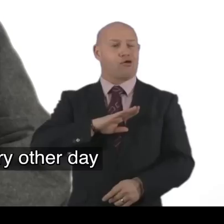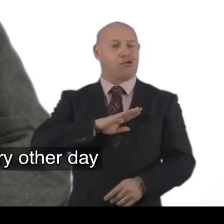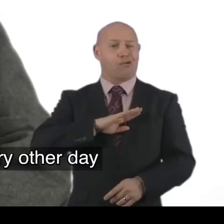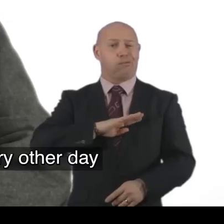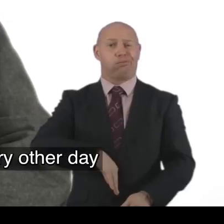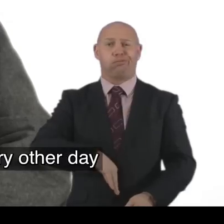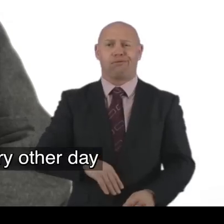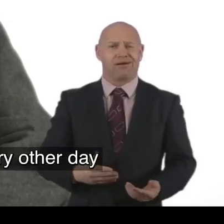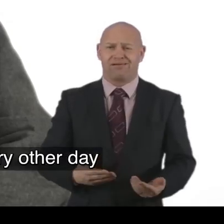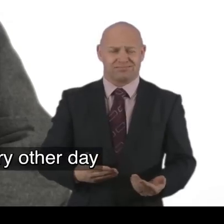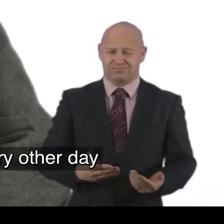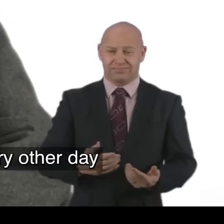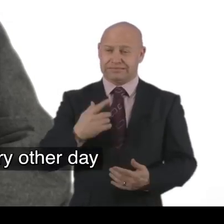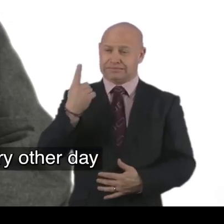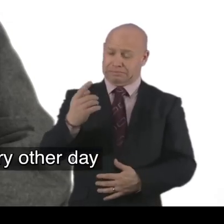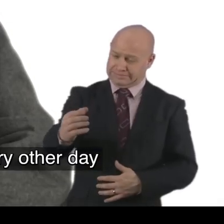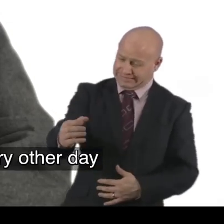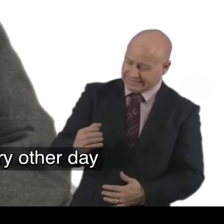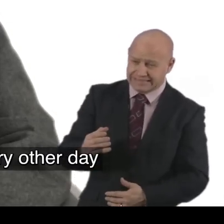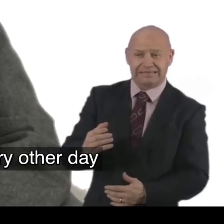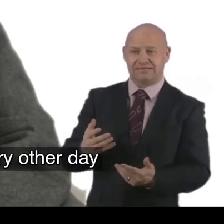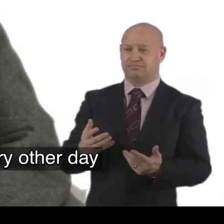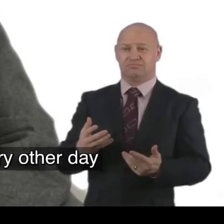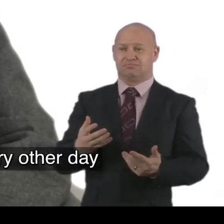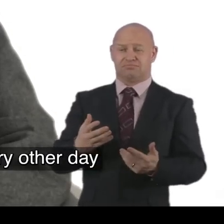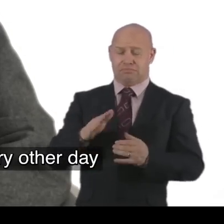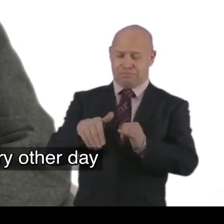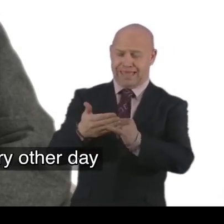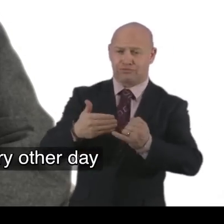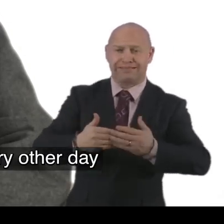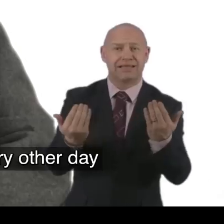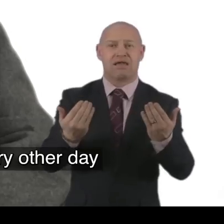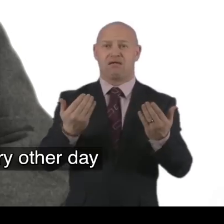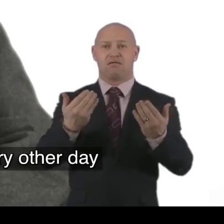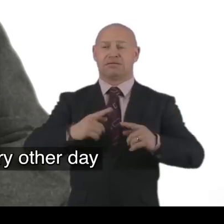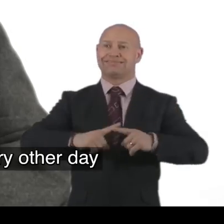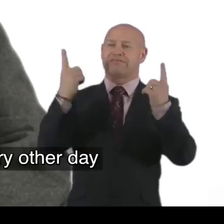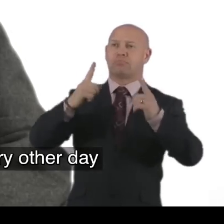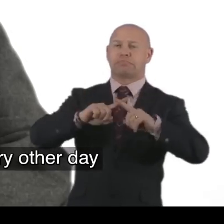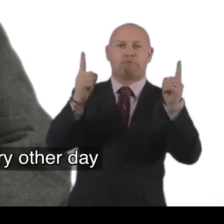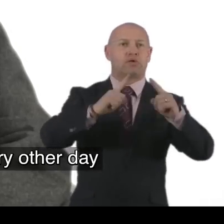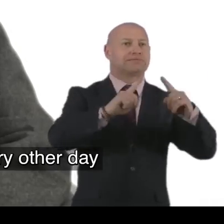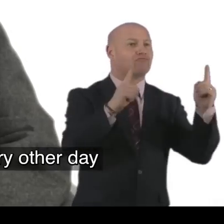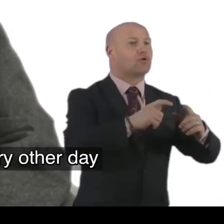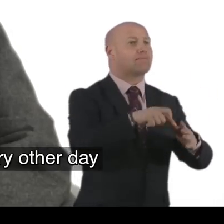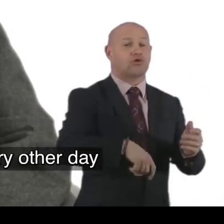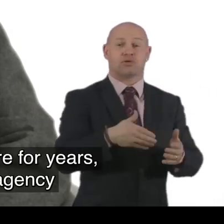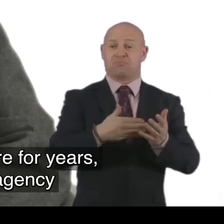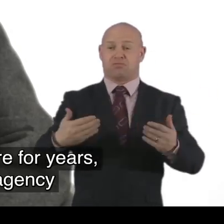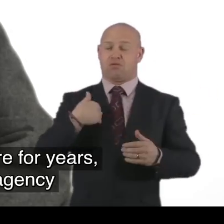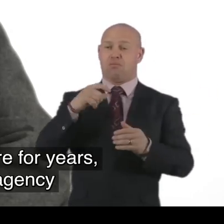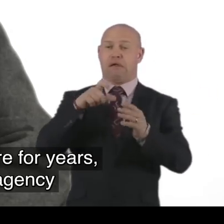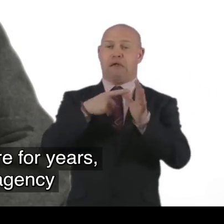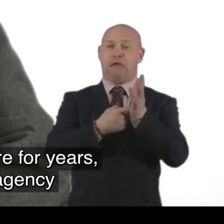It's a relief. You know. I mean. You were getting somebody in. Every ill of the day. And it was a different person.